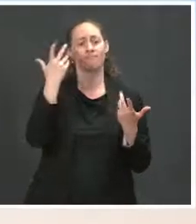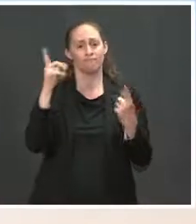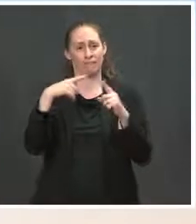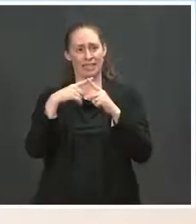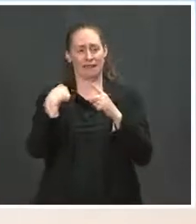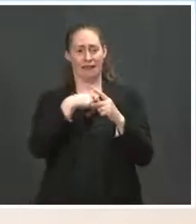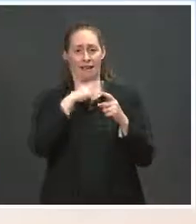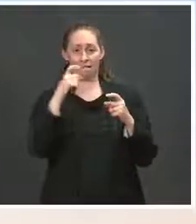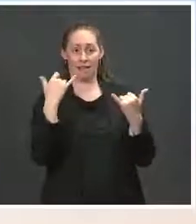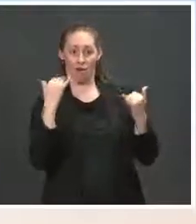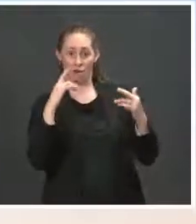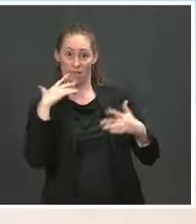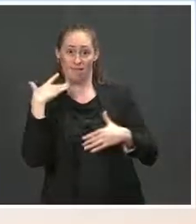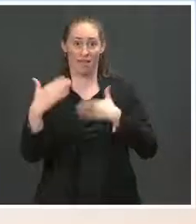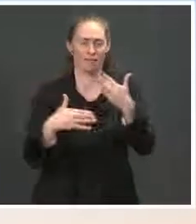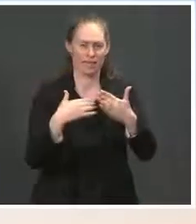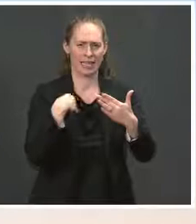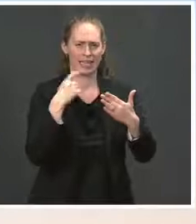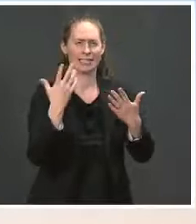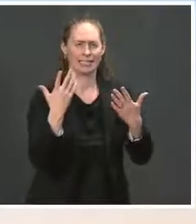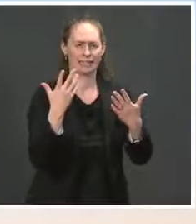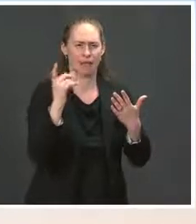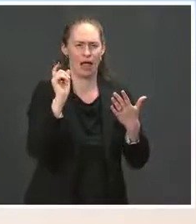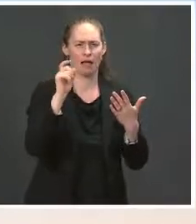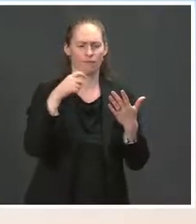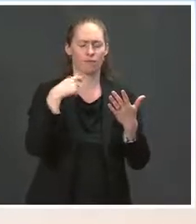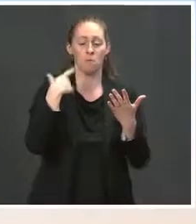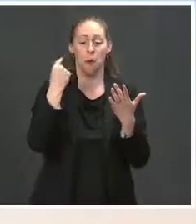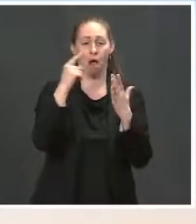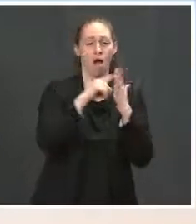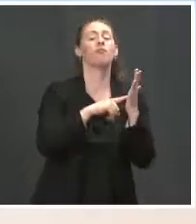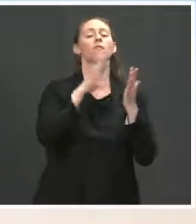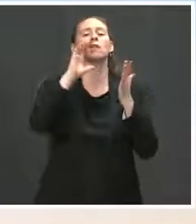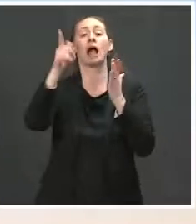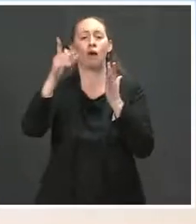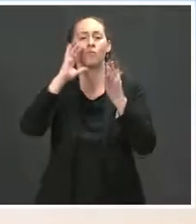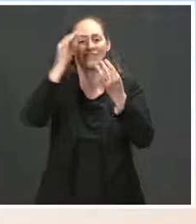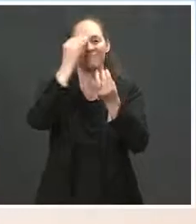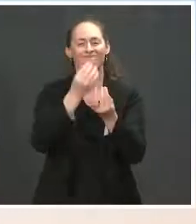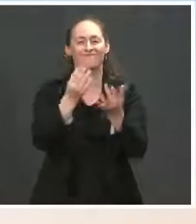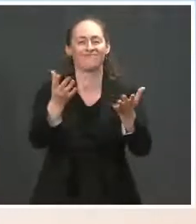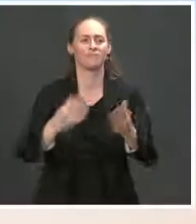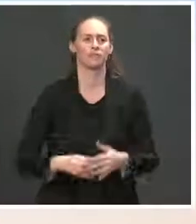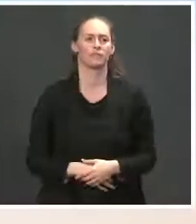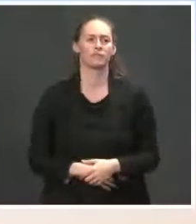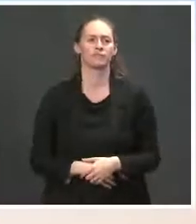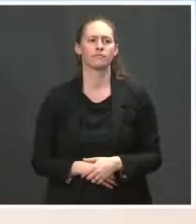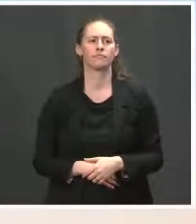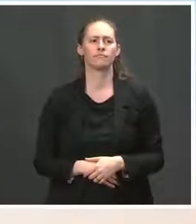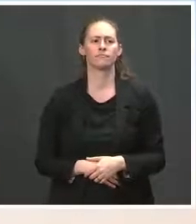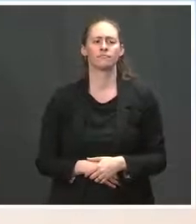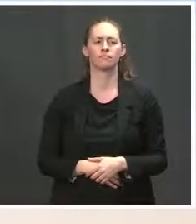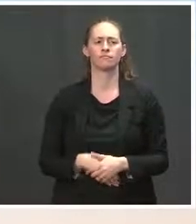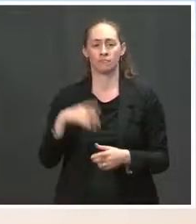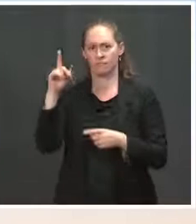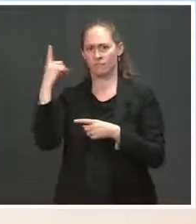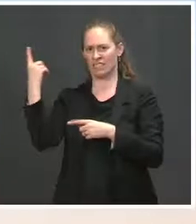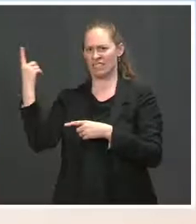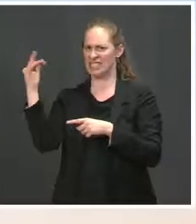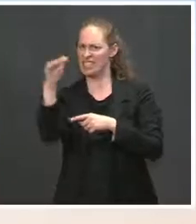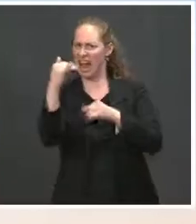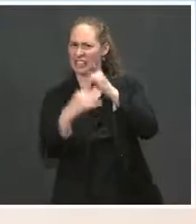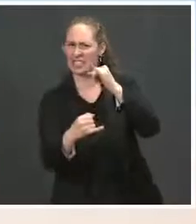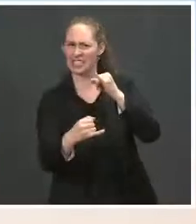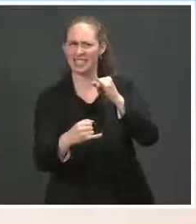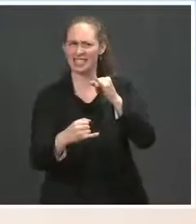council, uh, we'll certainly let everyone know. Mario, you've got to be the last one. But we'll we'll we'll invite her back. Thanks, Jen. Thank you, Madam